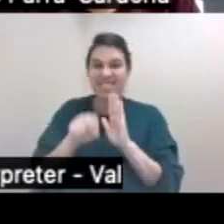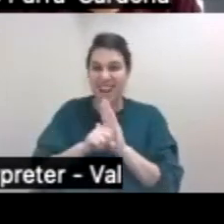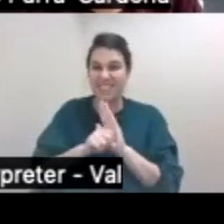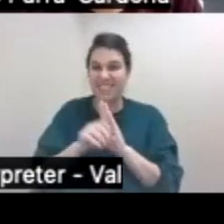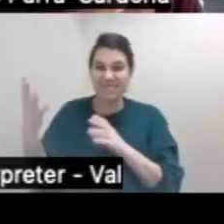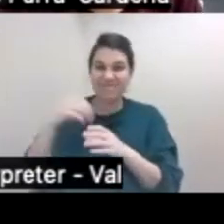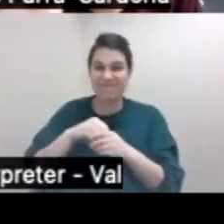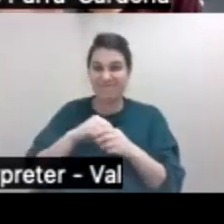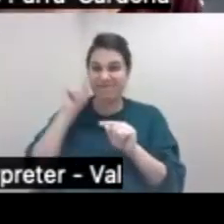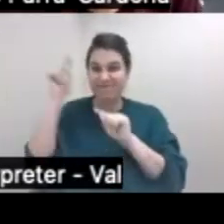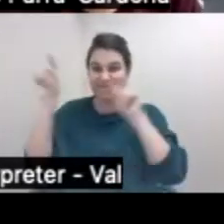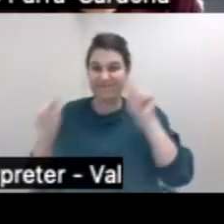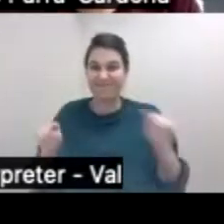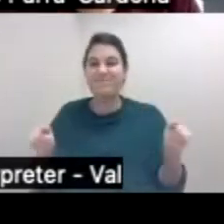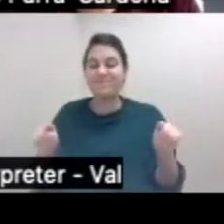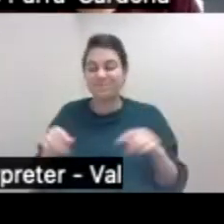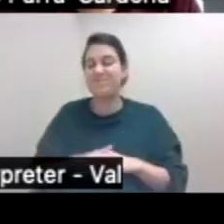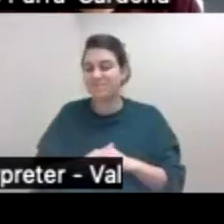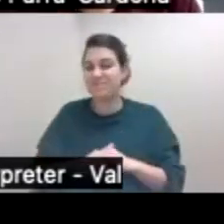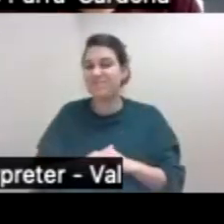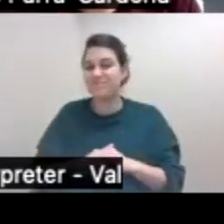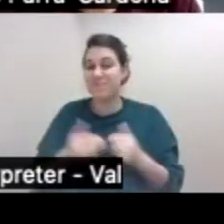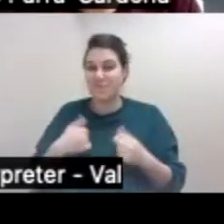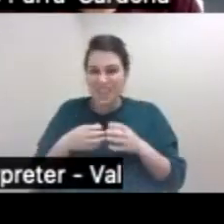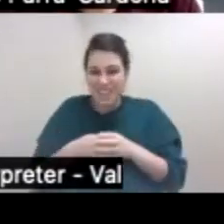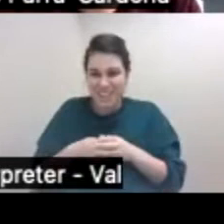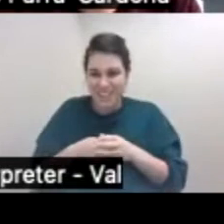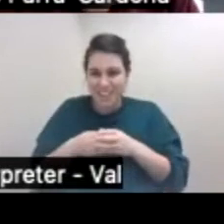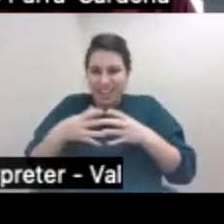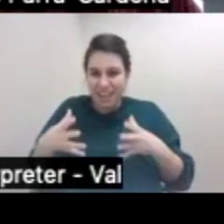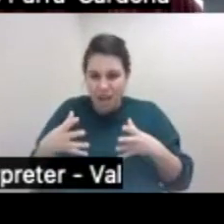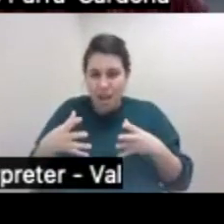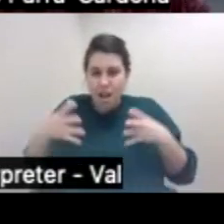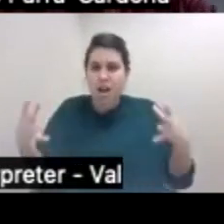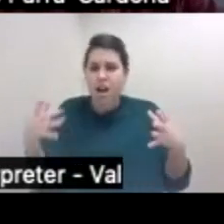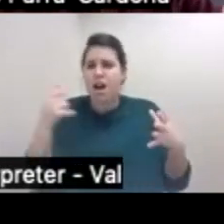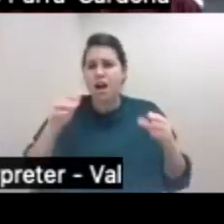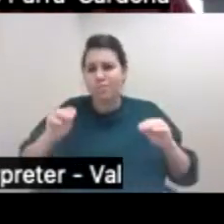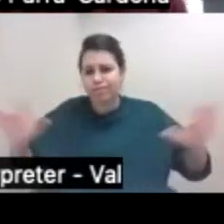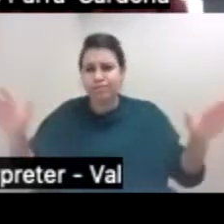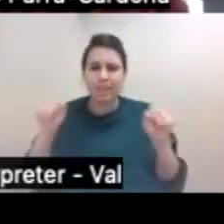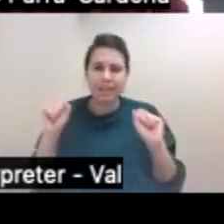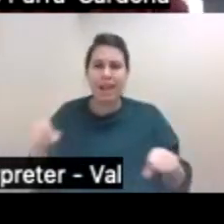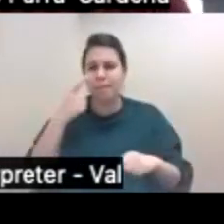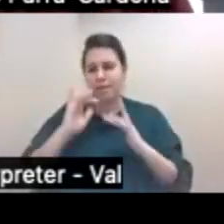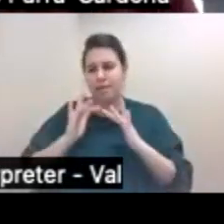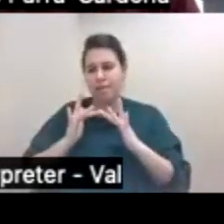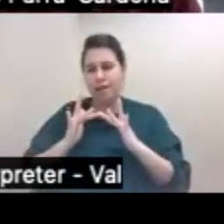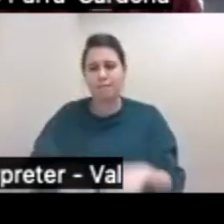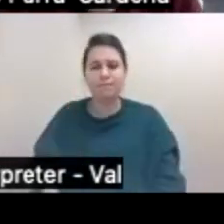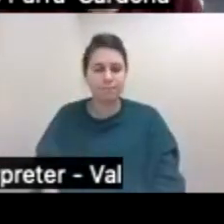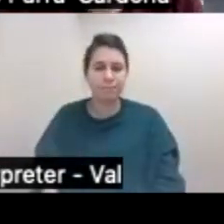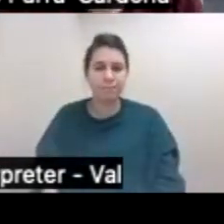than one state trials, because we're reaching we're discovering that we can reach so much with online approaches. I would like to